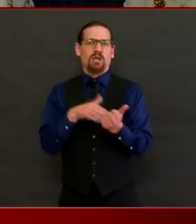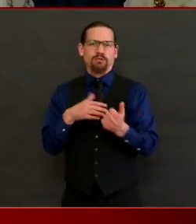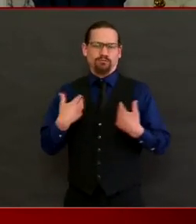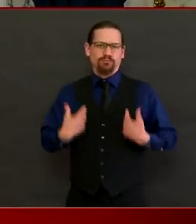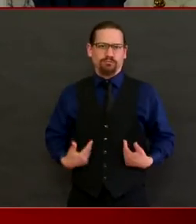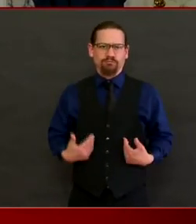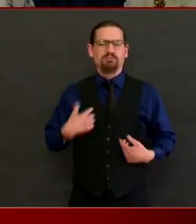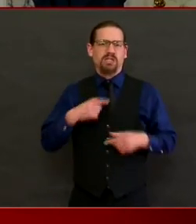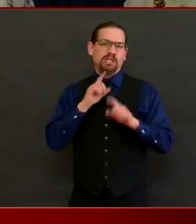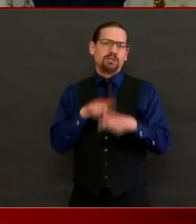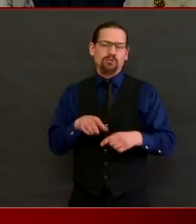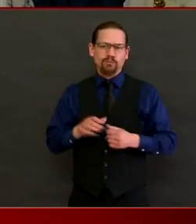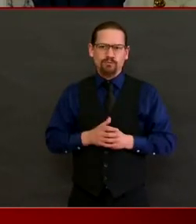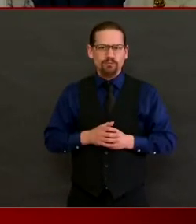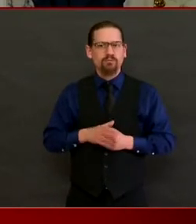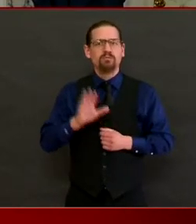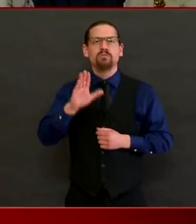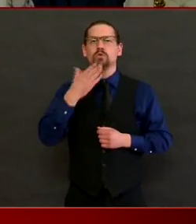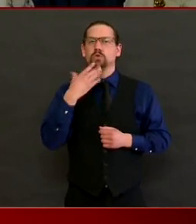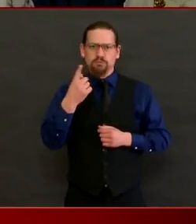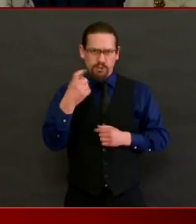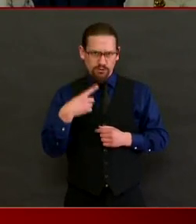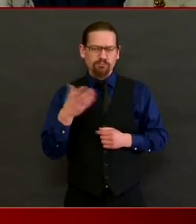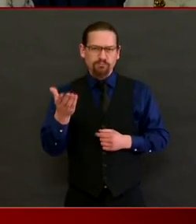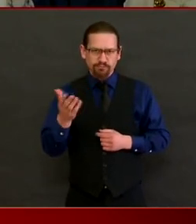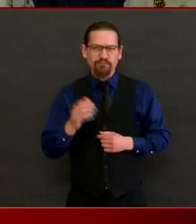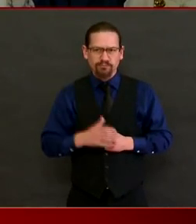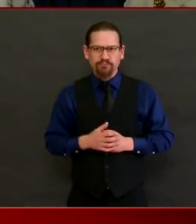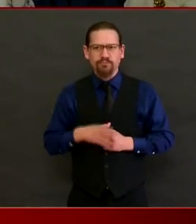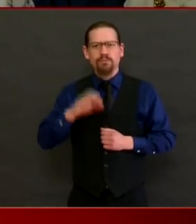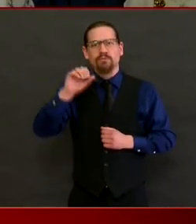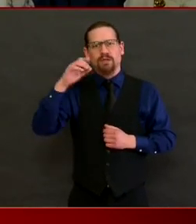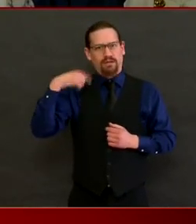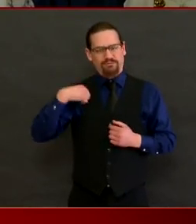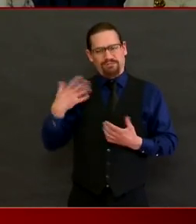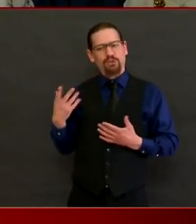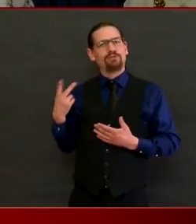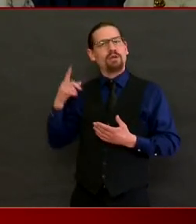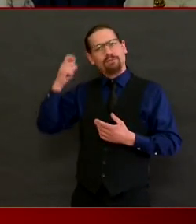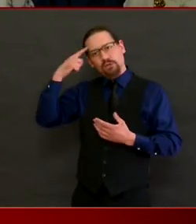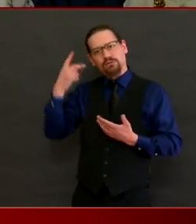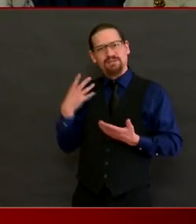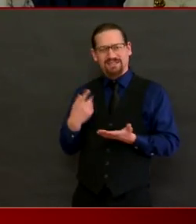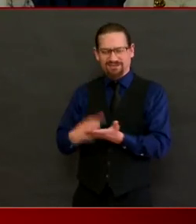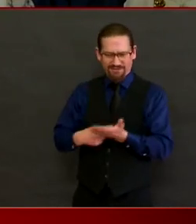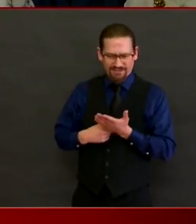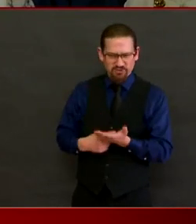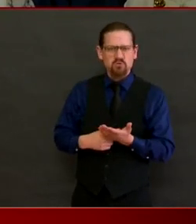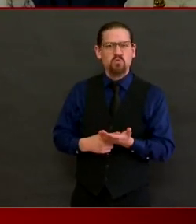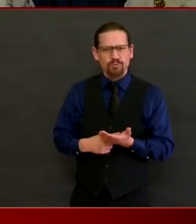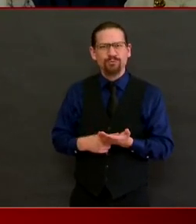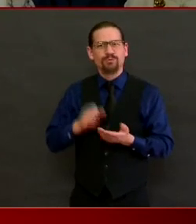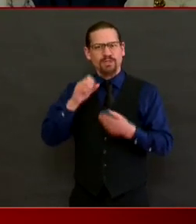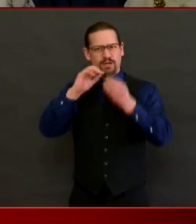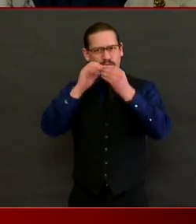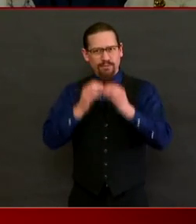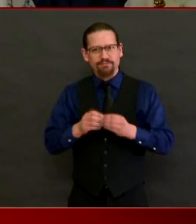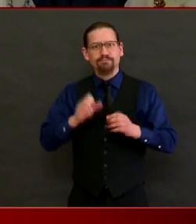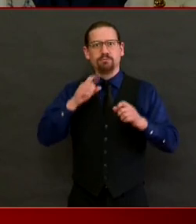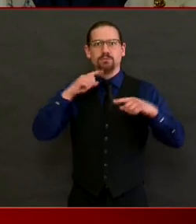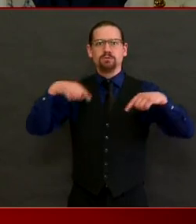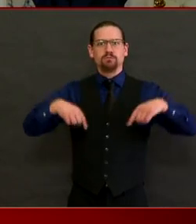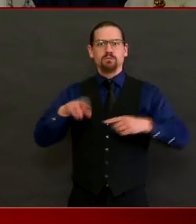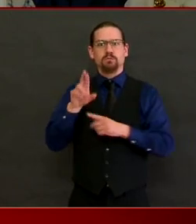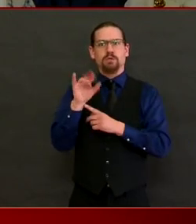as a state here in Rhode Island. Many of our unfortunate deaths have occurred in our senior